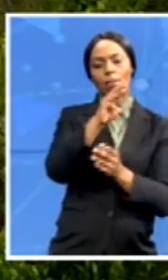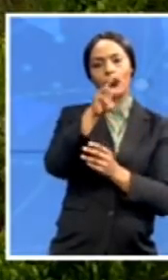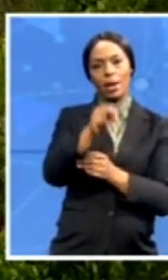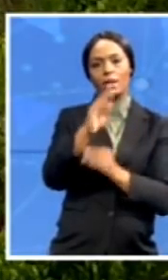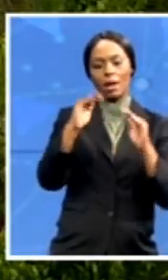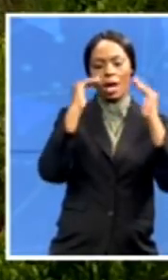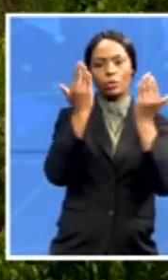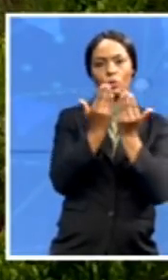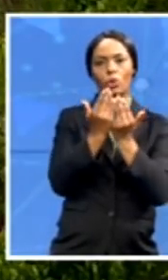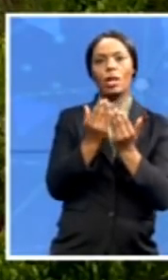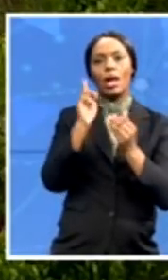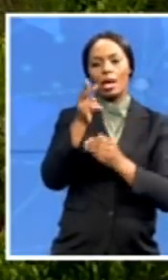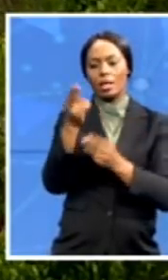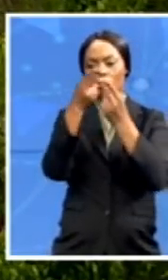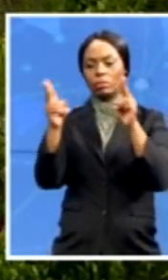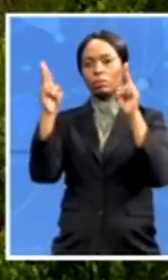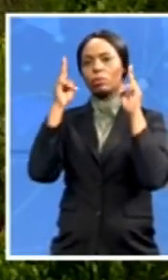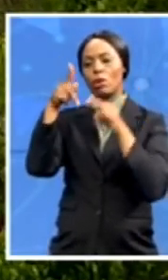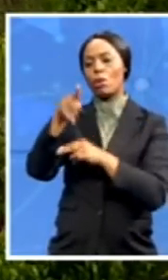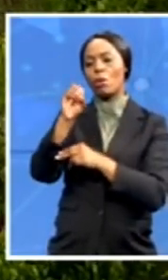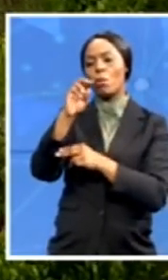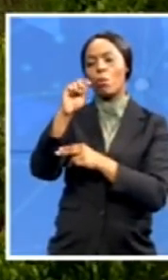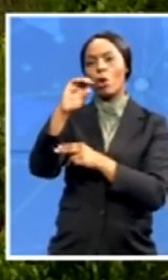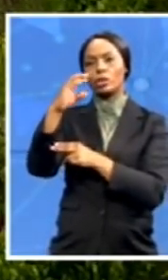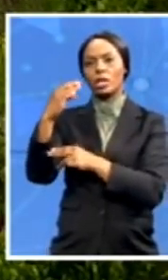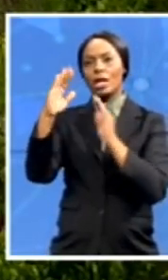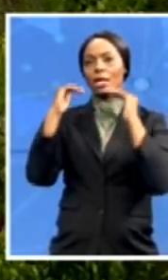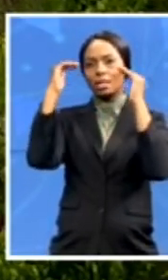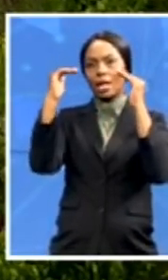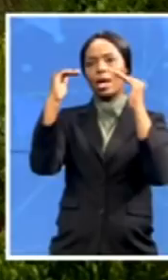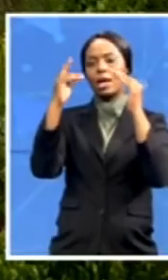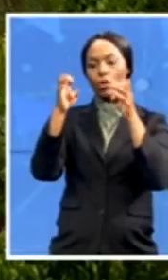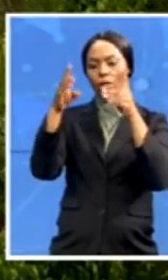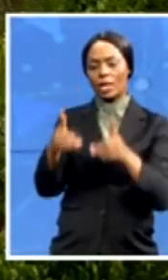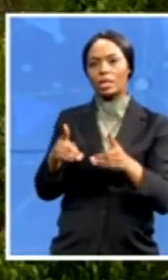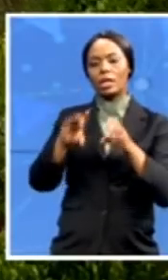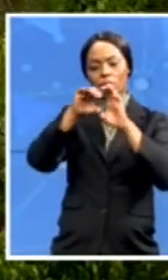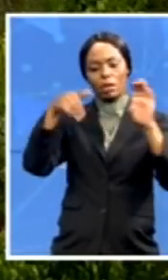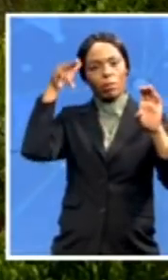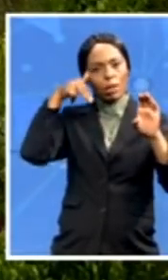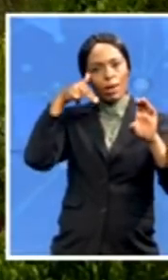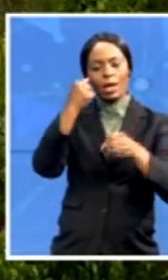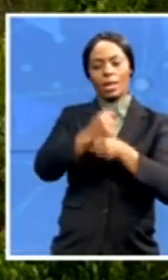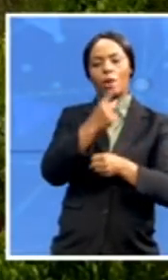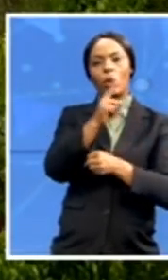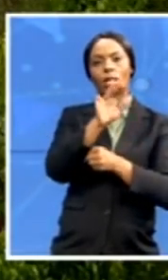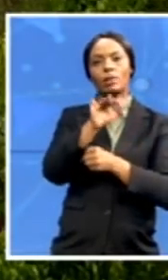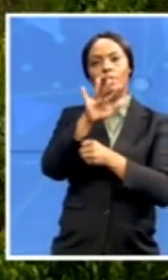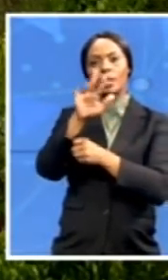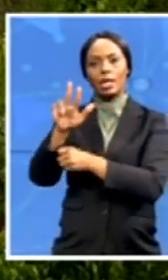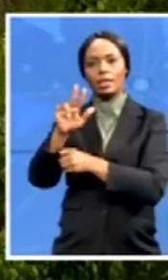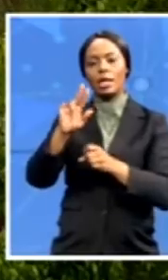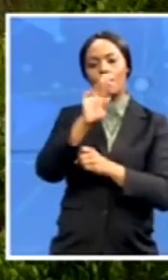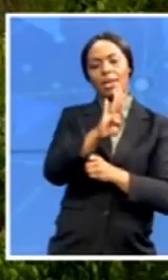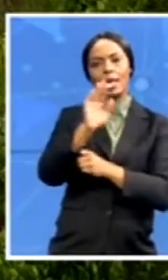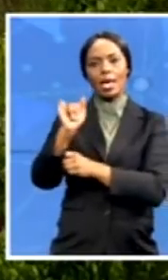Christian Higher Education and graduated in 1958 with a BA and a LLB degrees